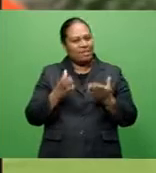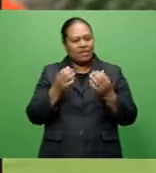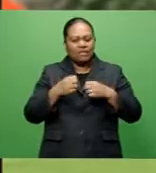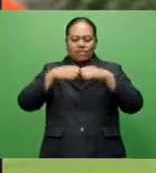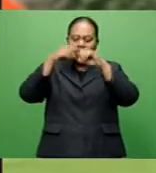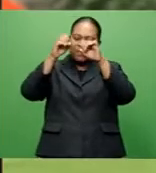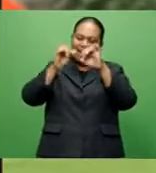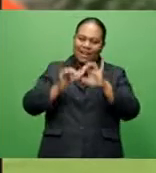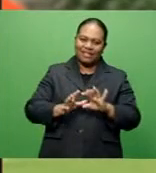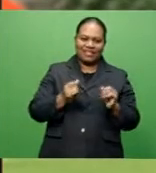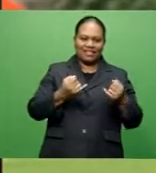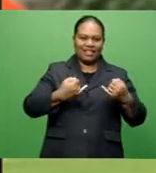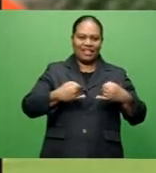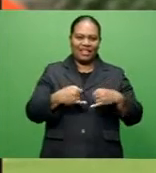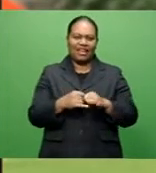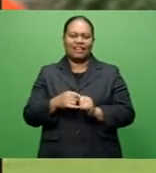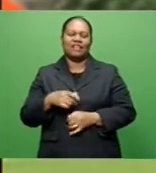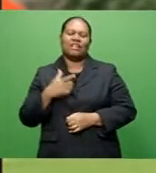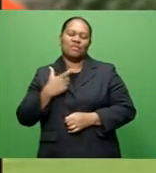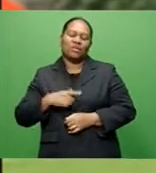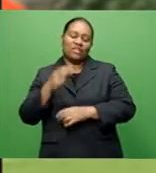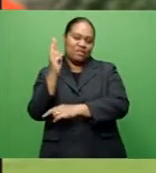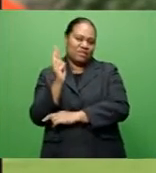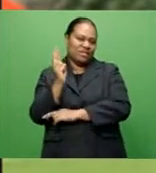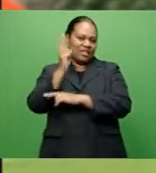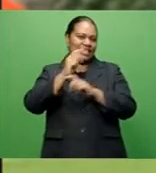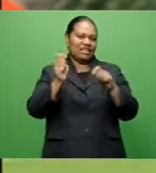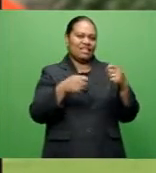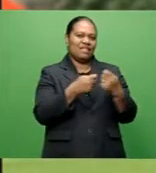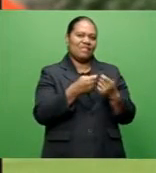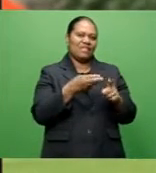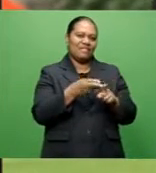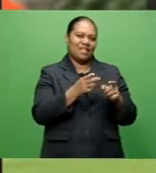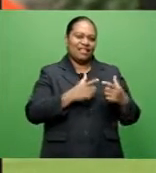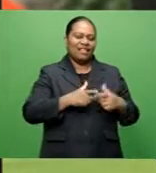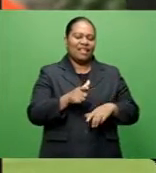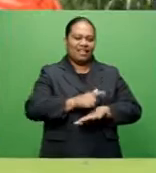blessings to represent their village on the mainland. Akul Adama with the story.